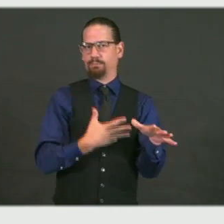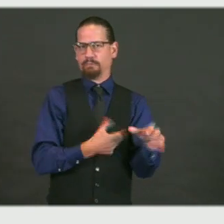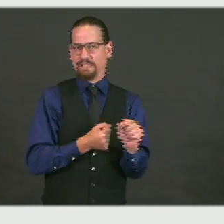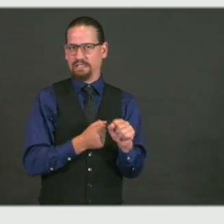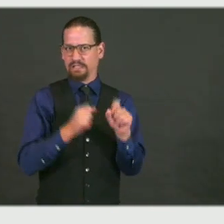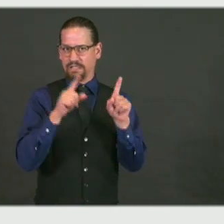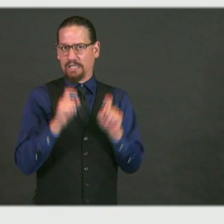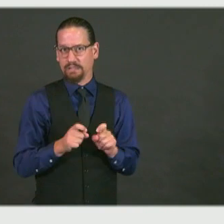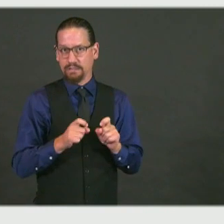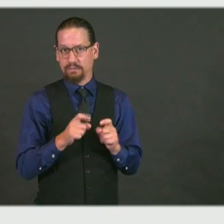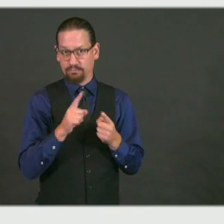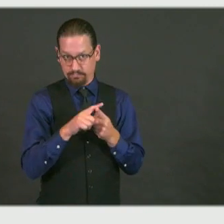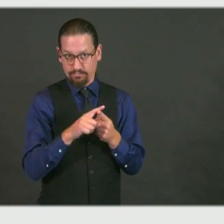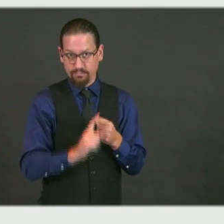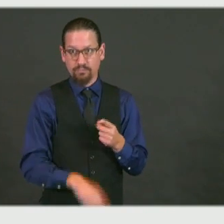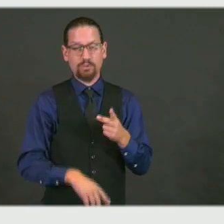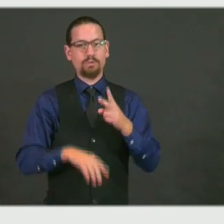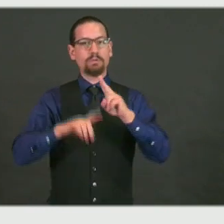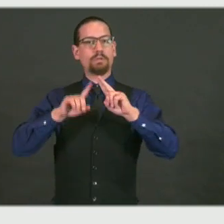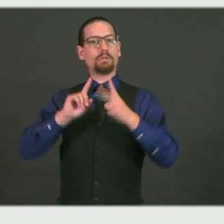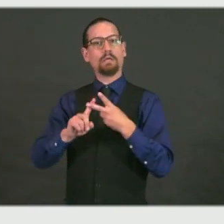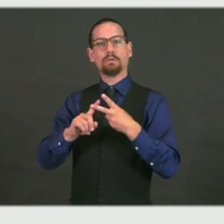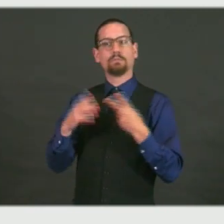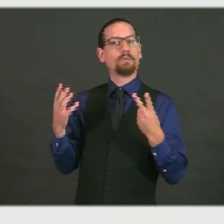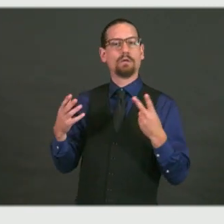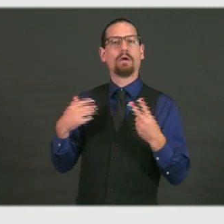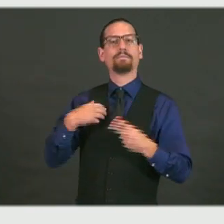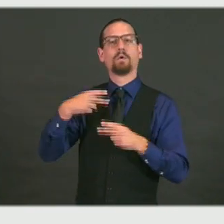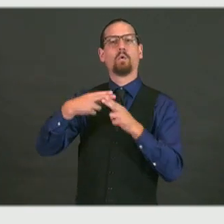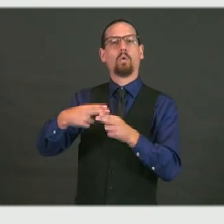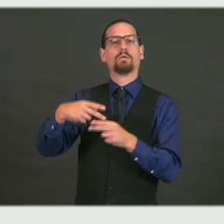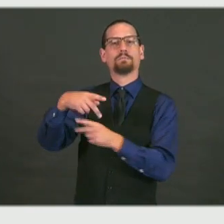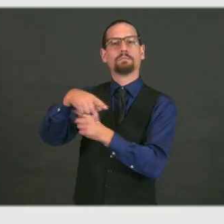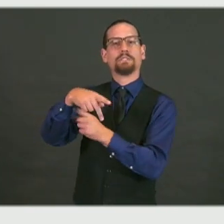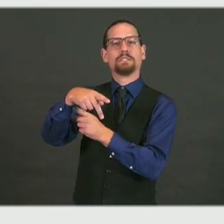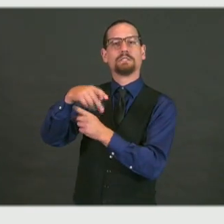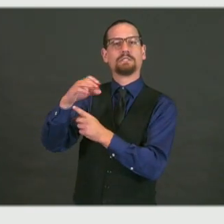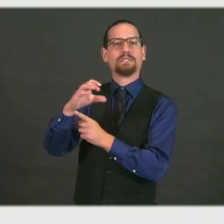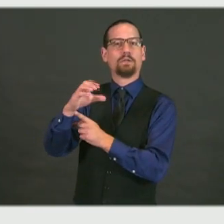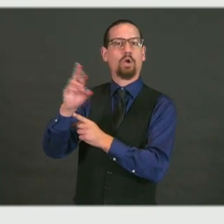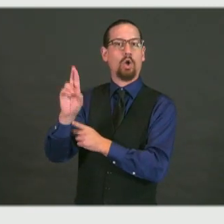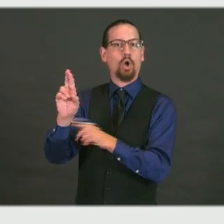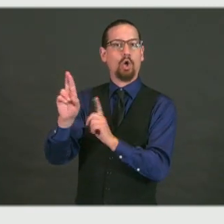a little more accurate. And you'll get those results within 48 hours.